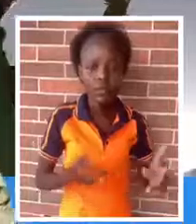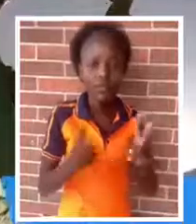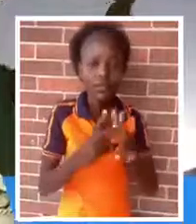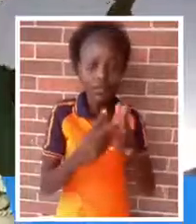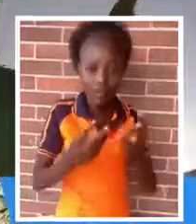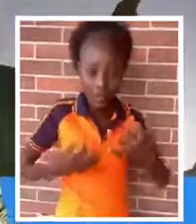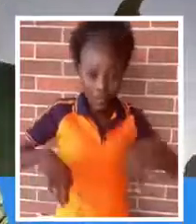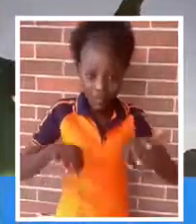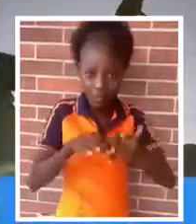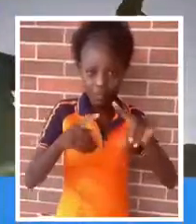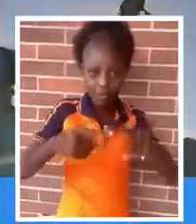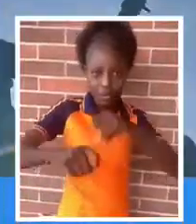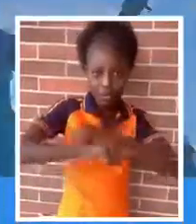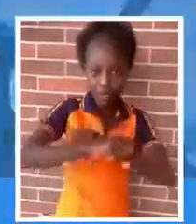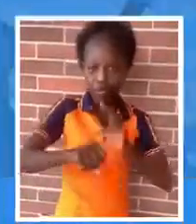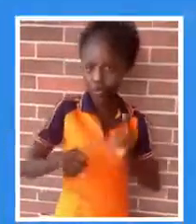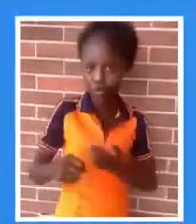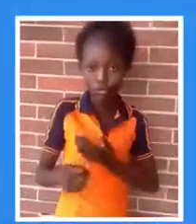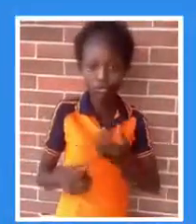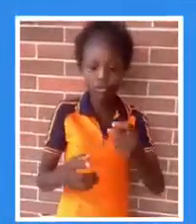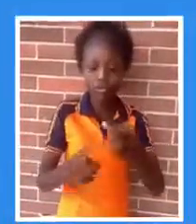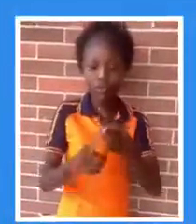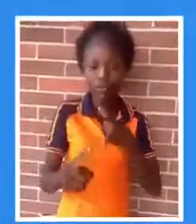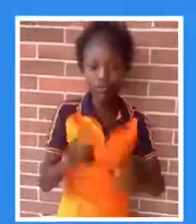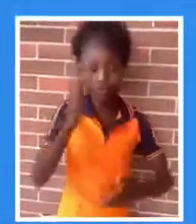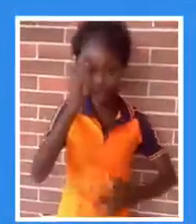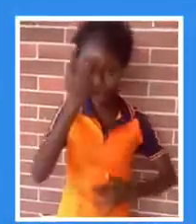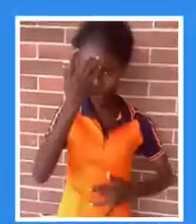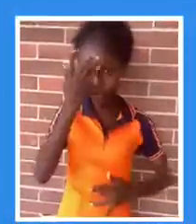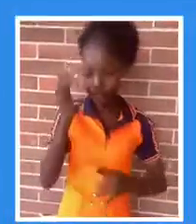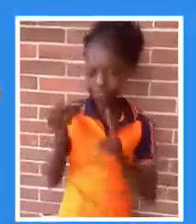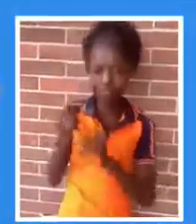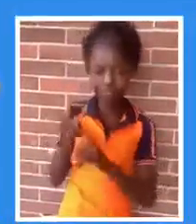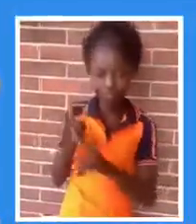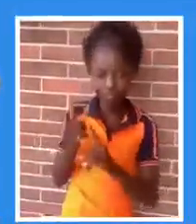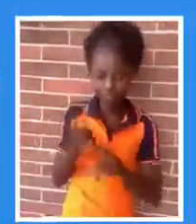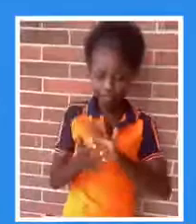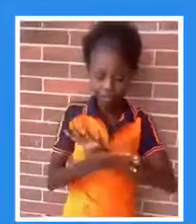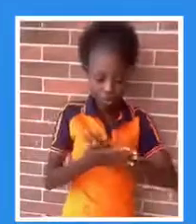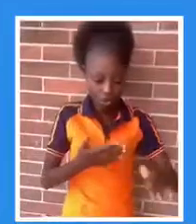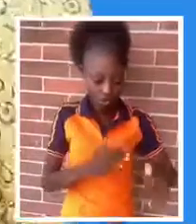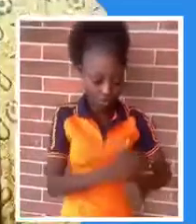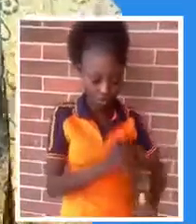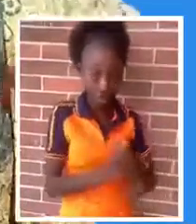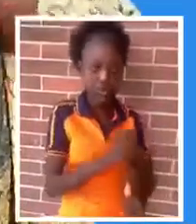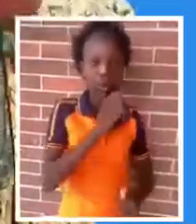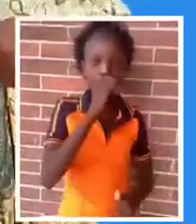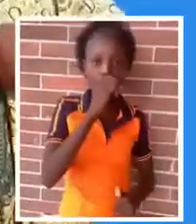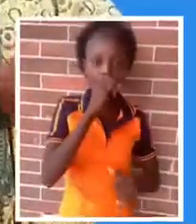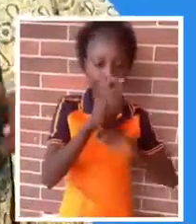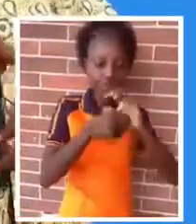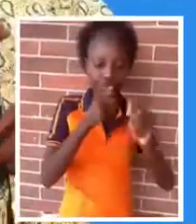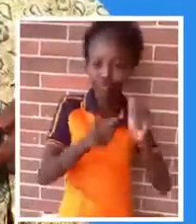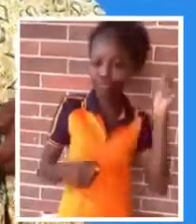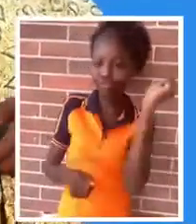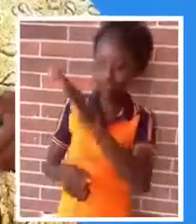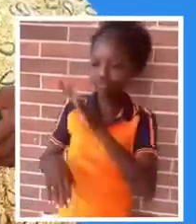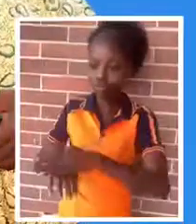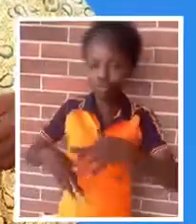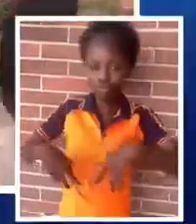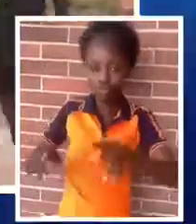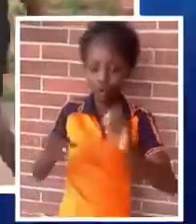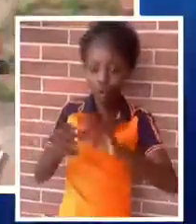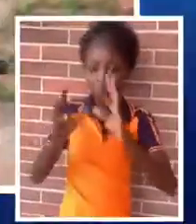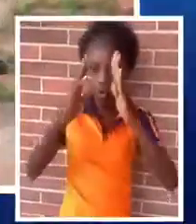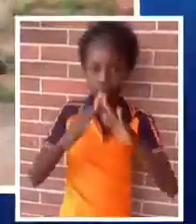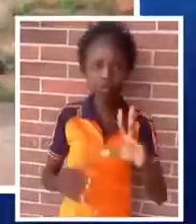Cleanliness are very important to protection ourselves from infectious diseases. Take note of the following. Do not wrap and throw a latrine or